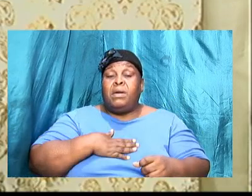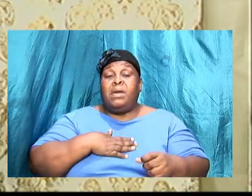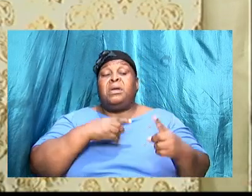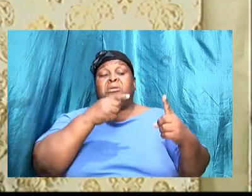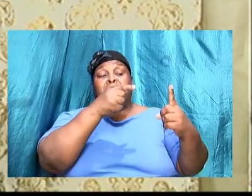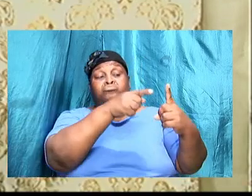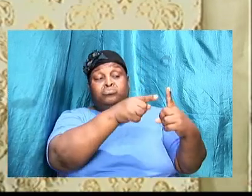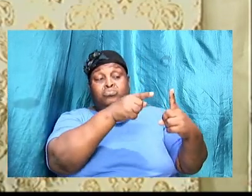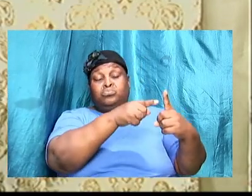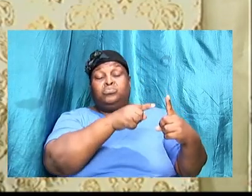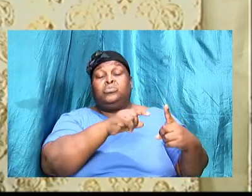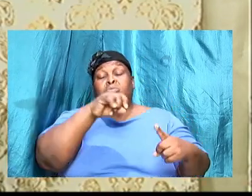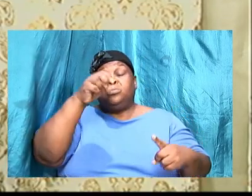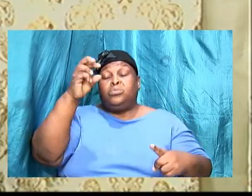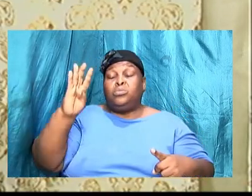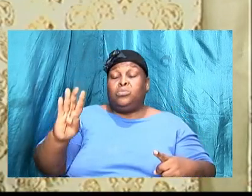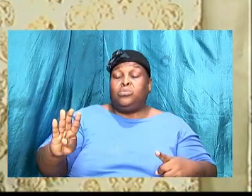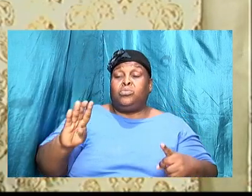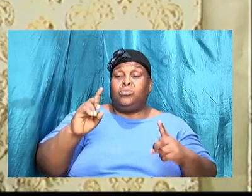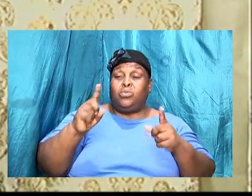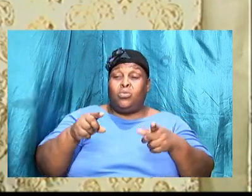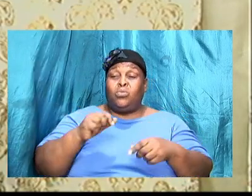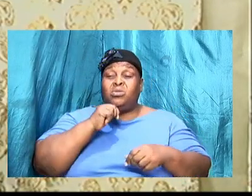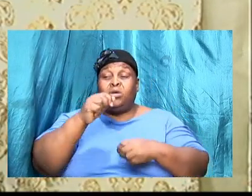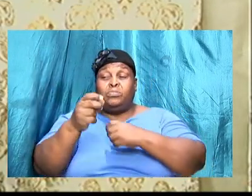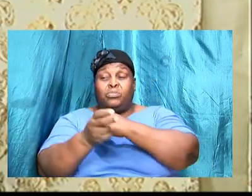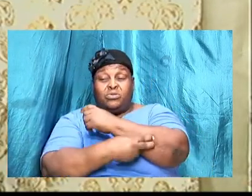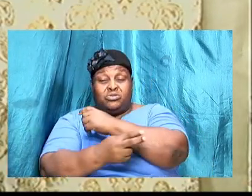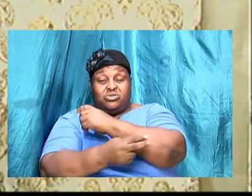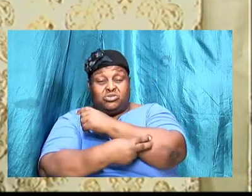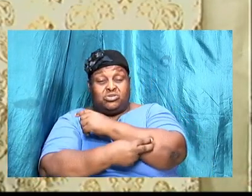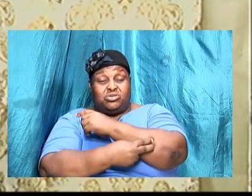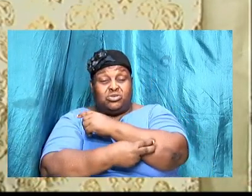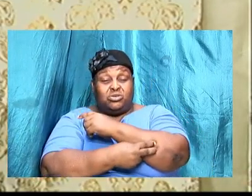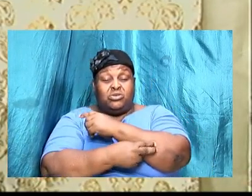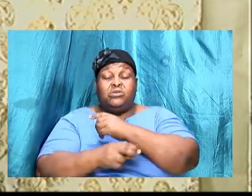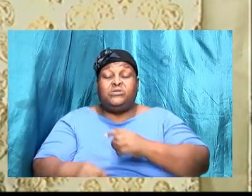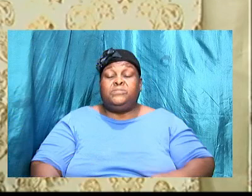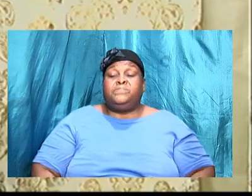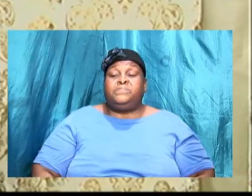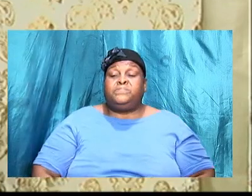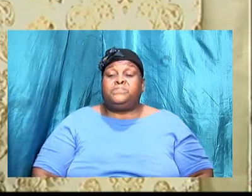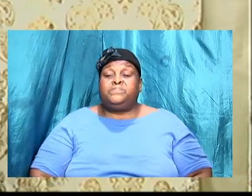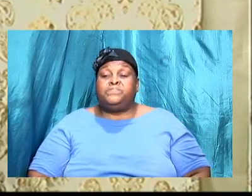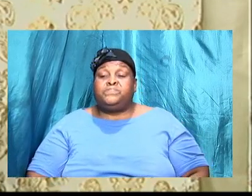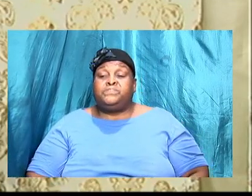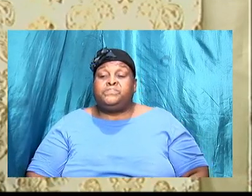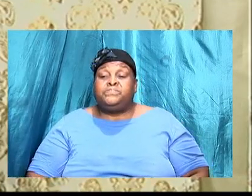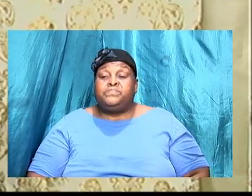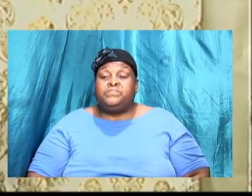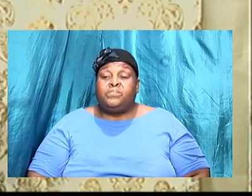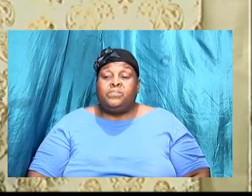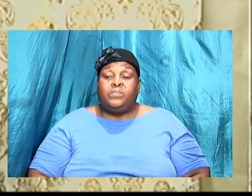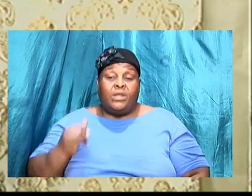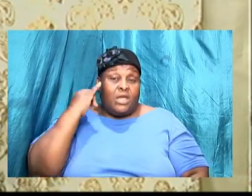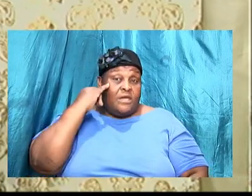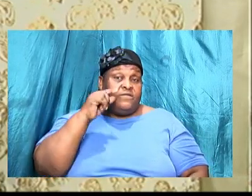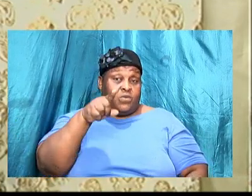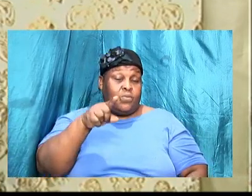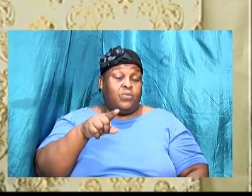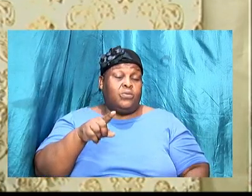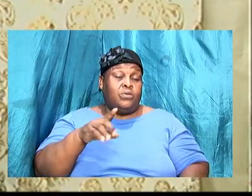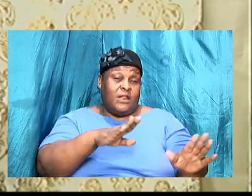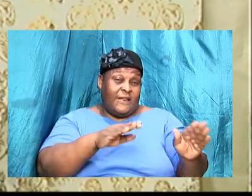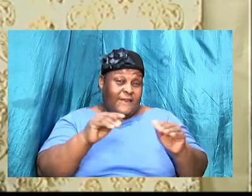want us to understand, like I've been saying, if you know how to do good and do it not, to you it is sin. If you go outside of